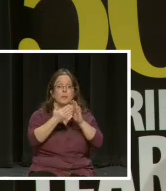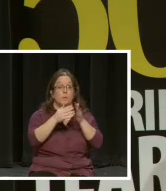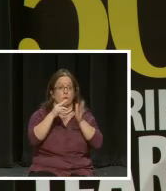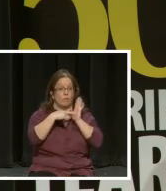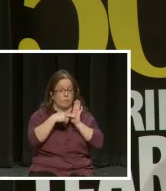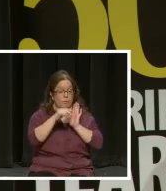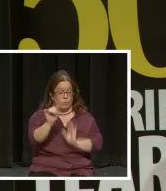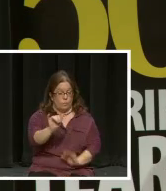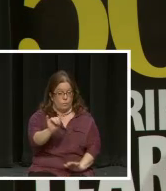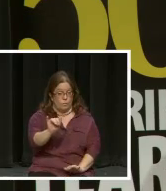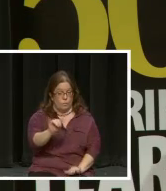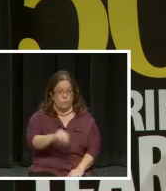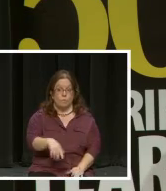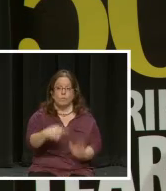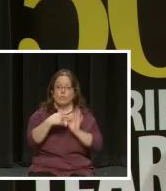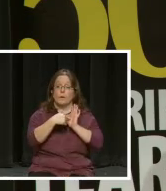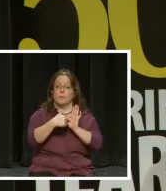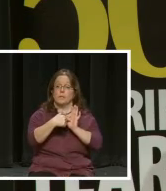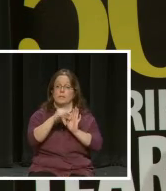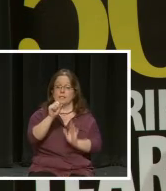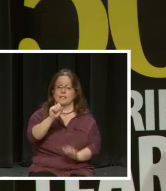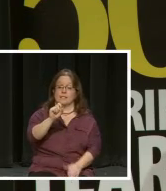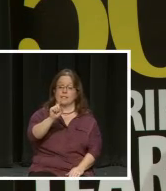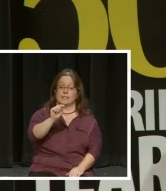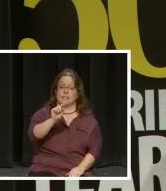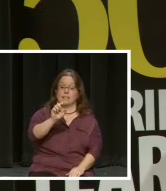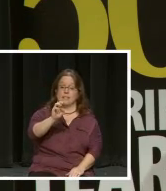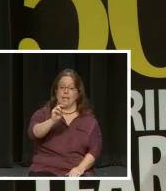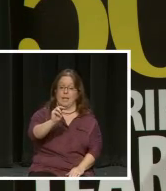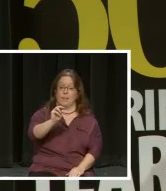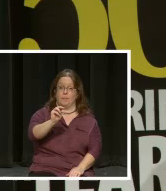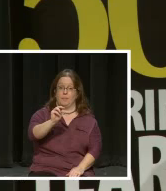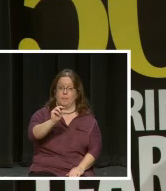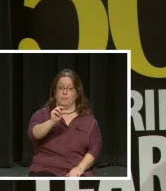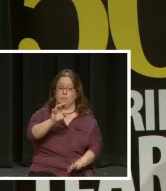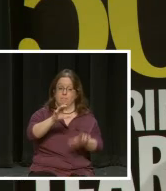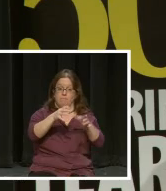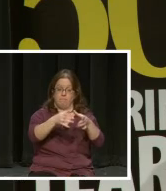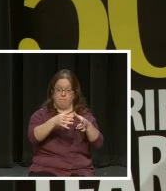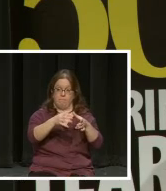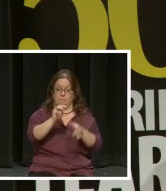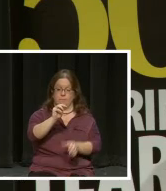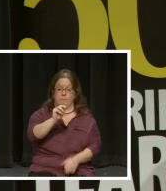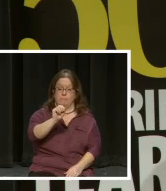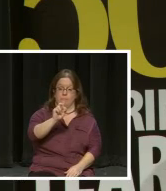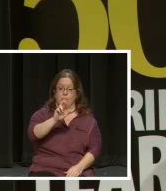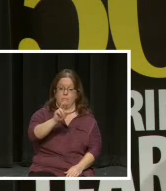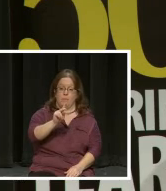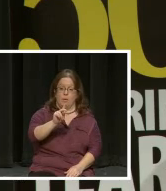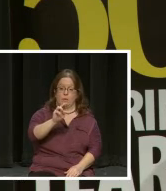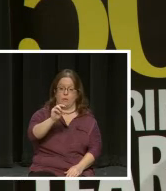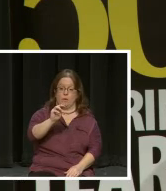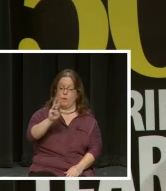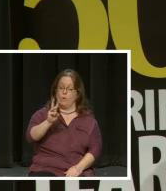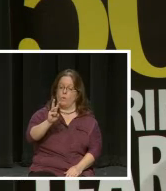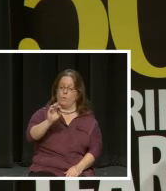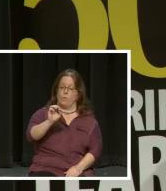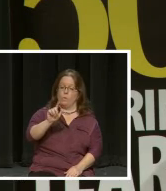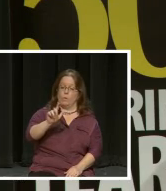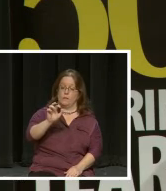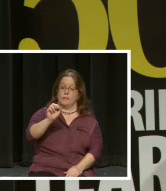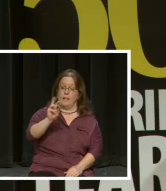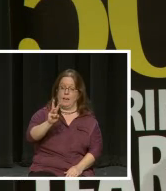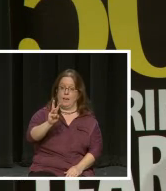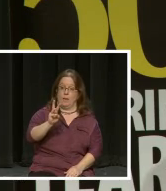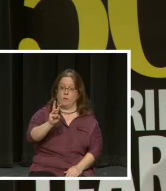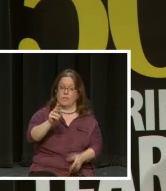representatives representing the STEM industry. Mark Wolkow, who is the Director of Academic